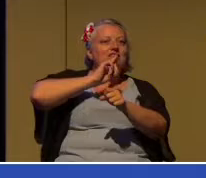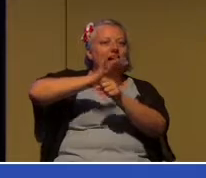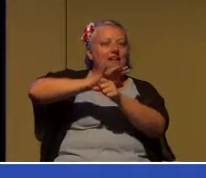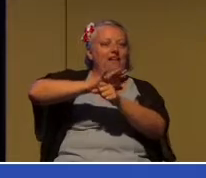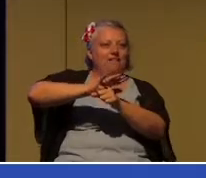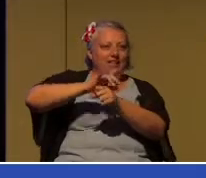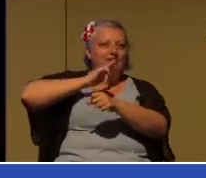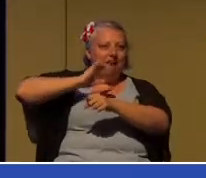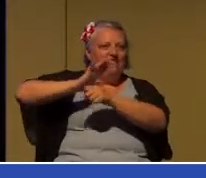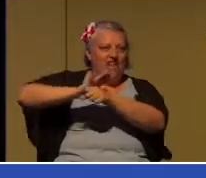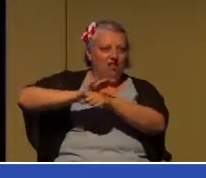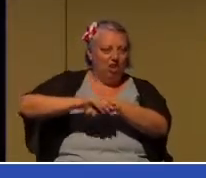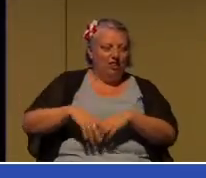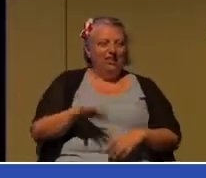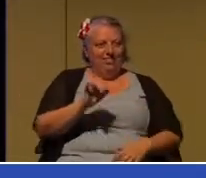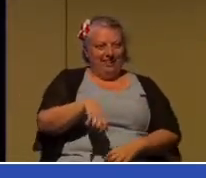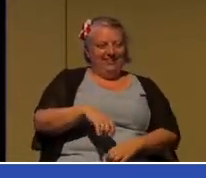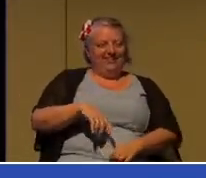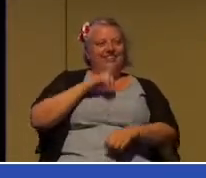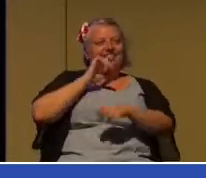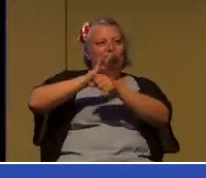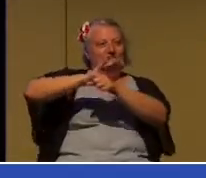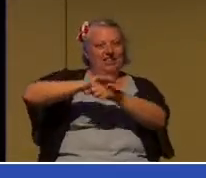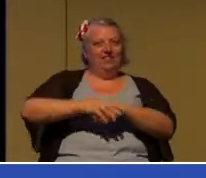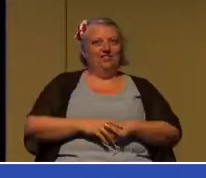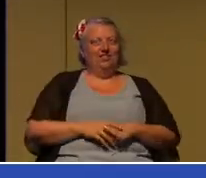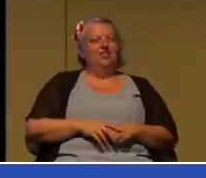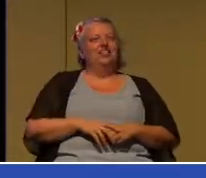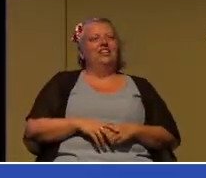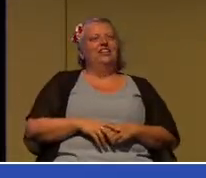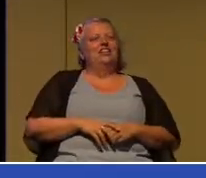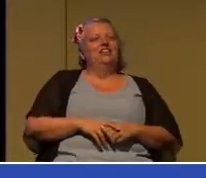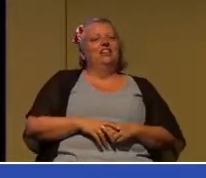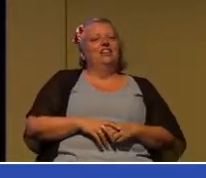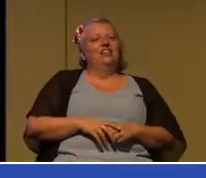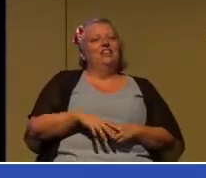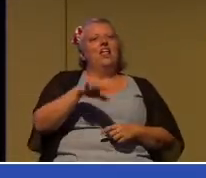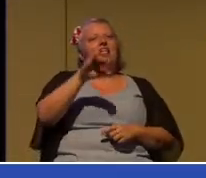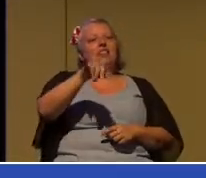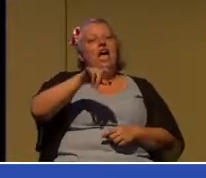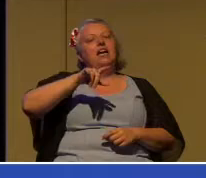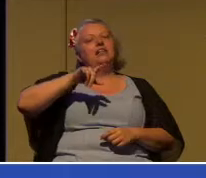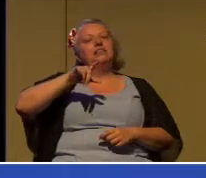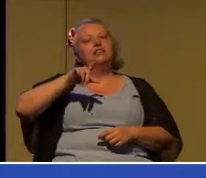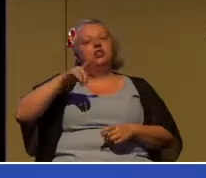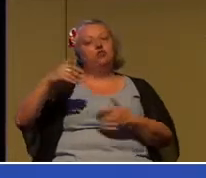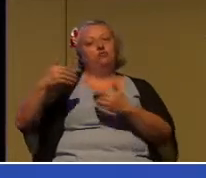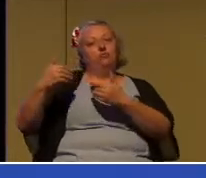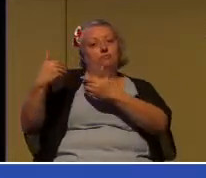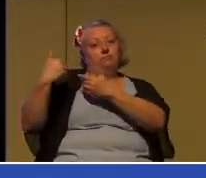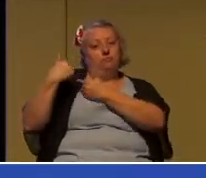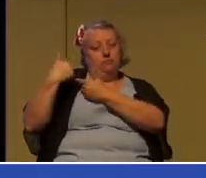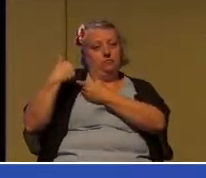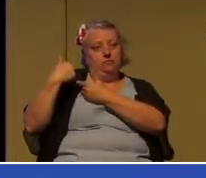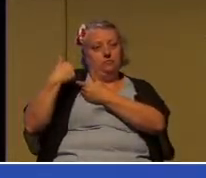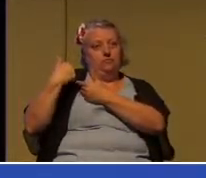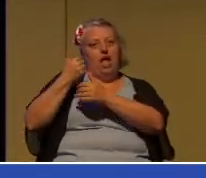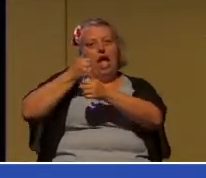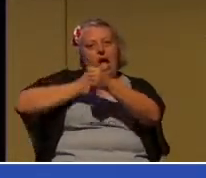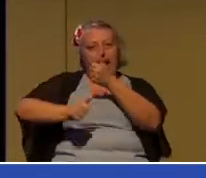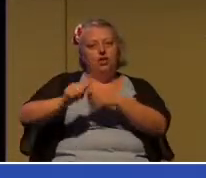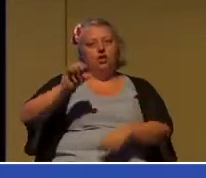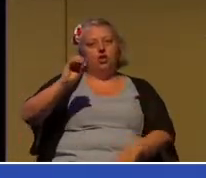relationship of obligation under oath. Let me say that again.